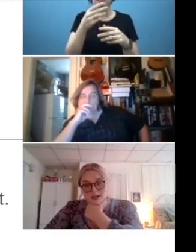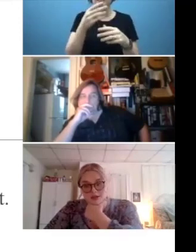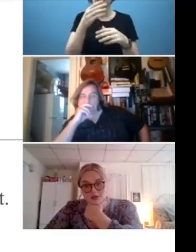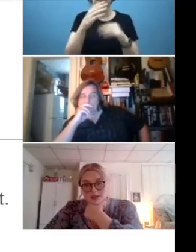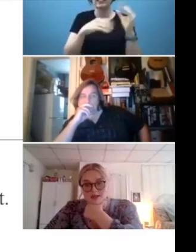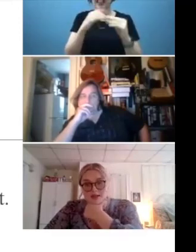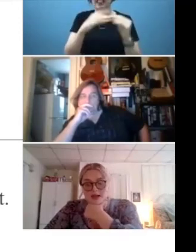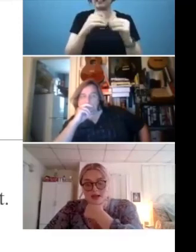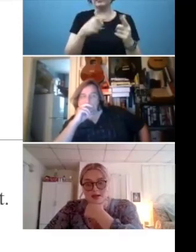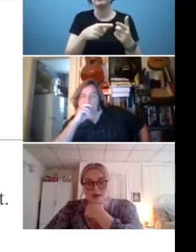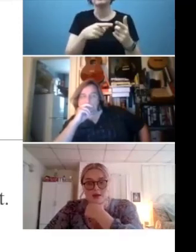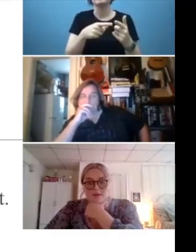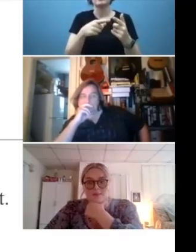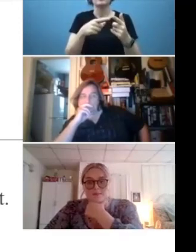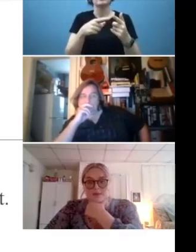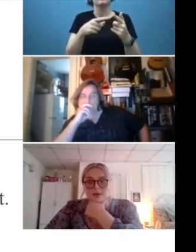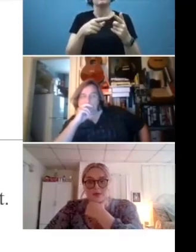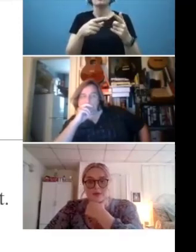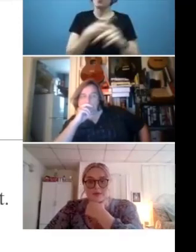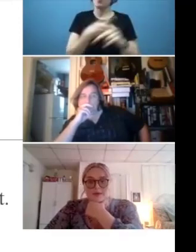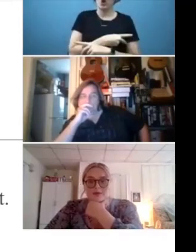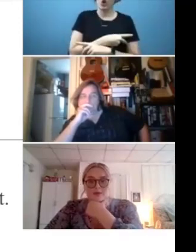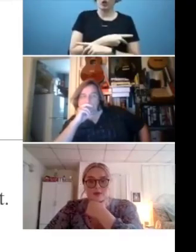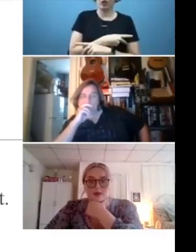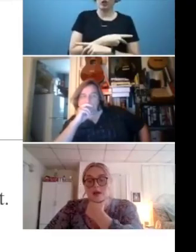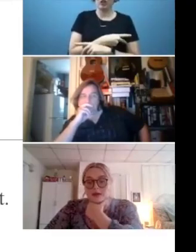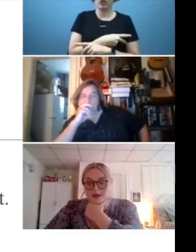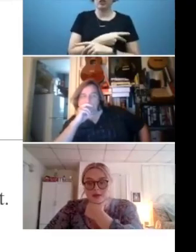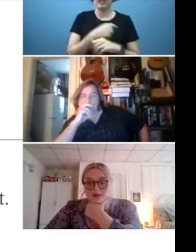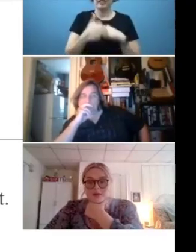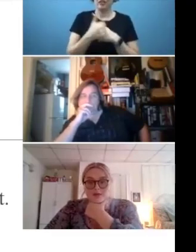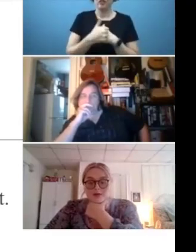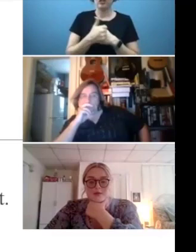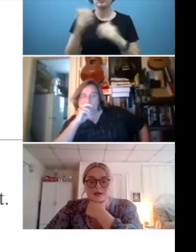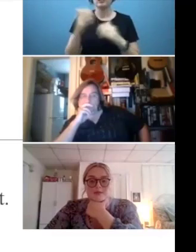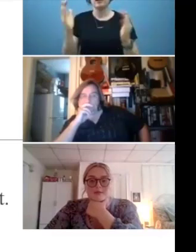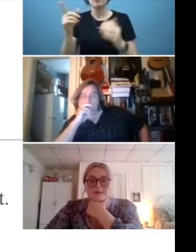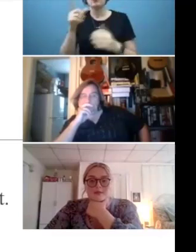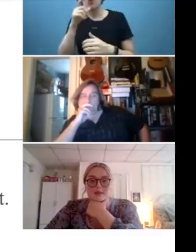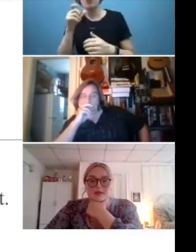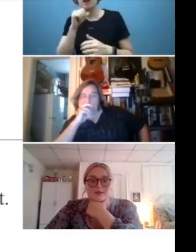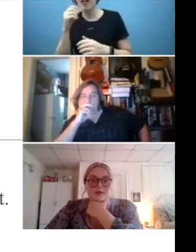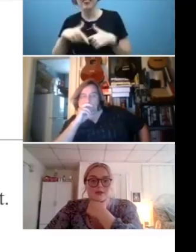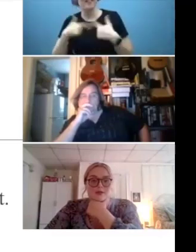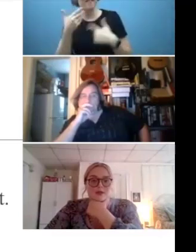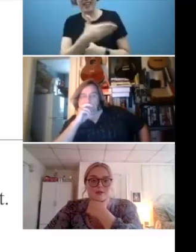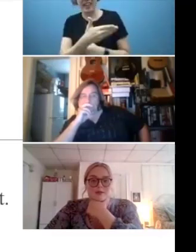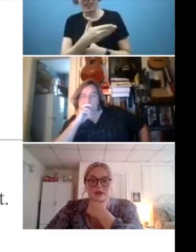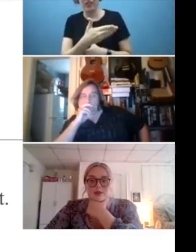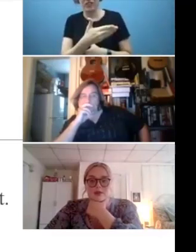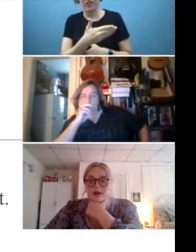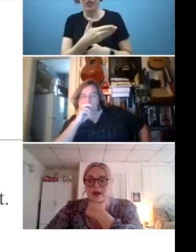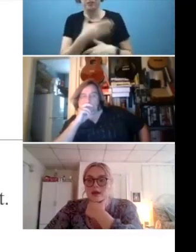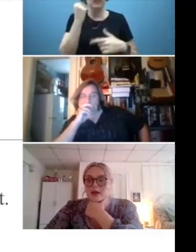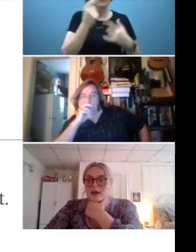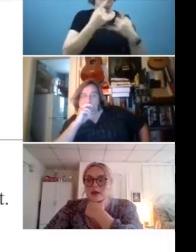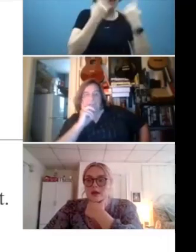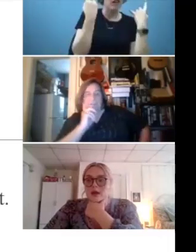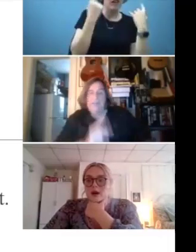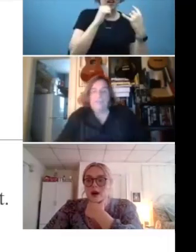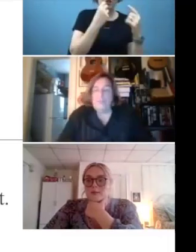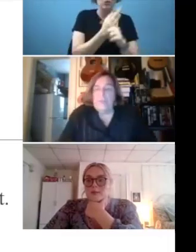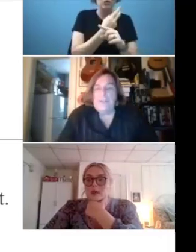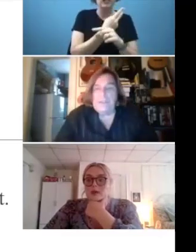more dangerous than those of us who are not living in those types of facilities. So I just wanted to make a note of that.